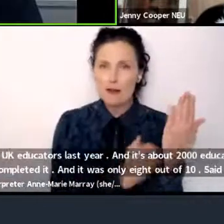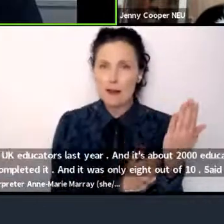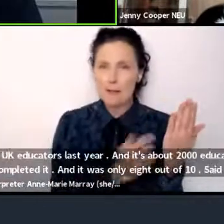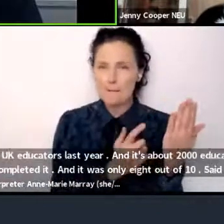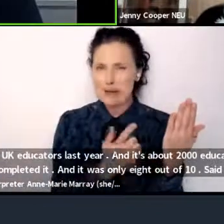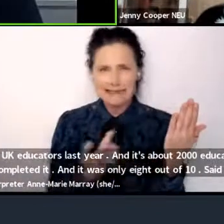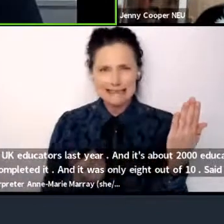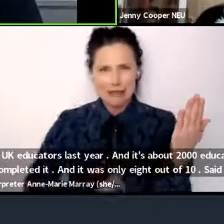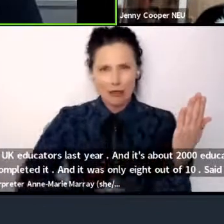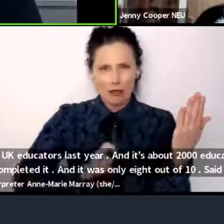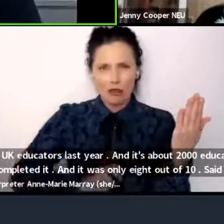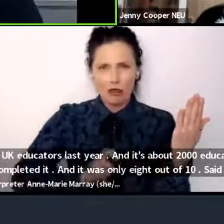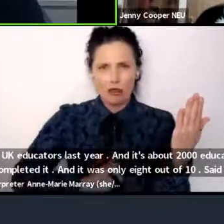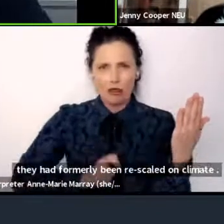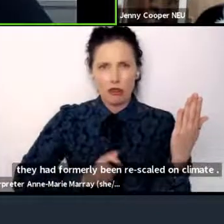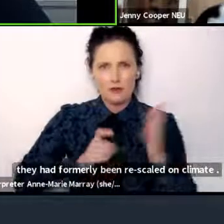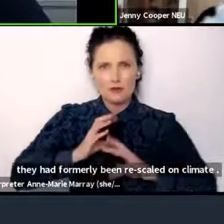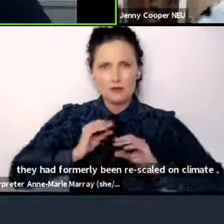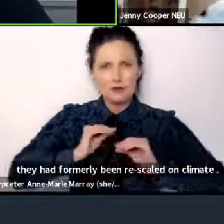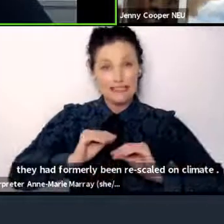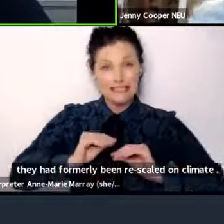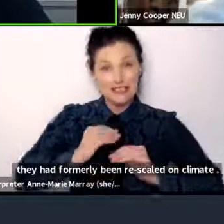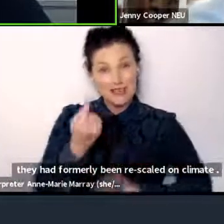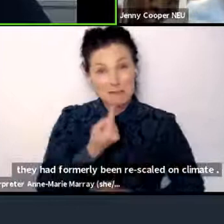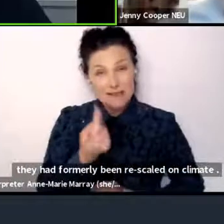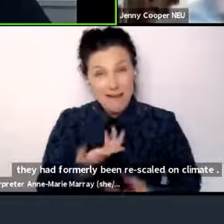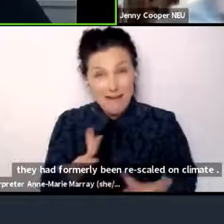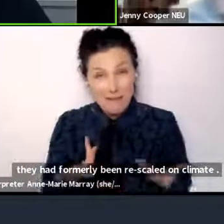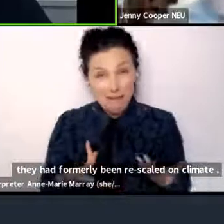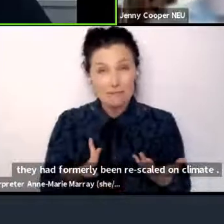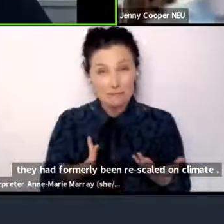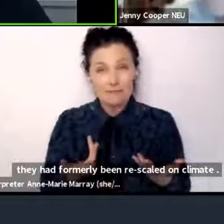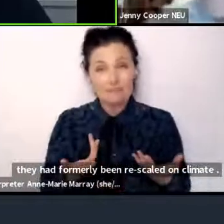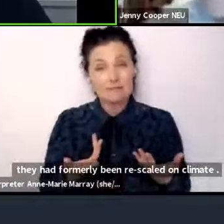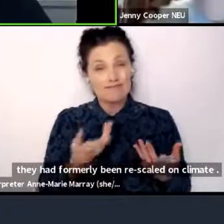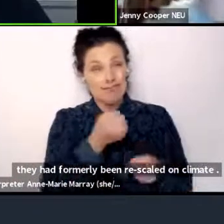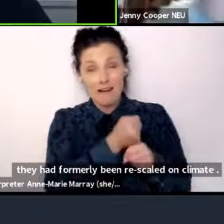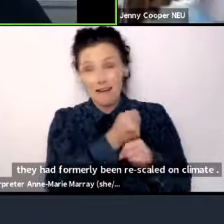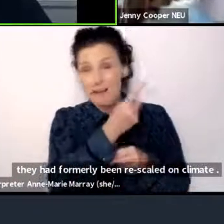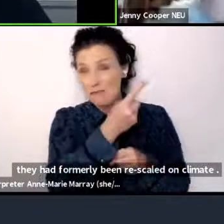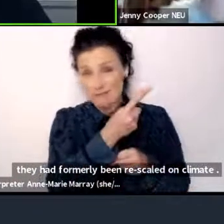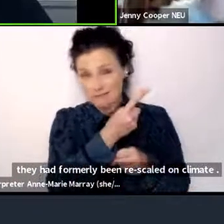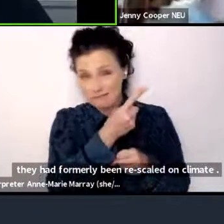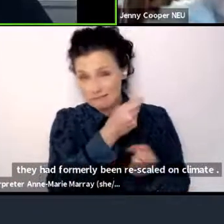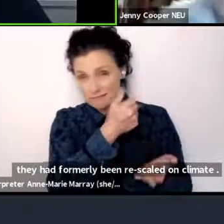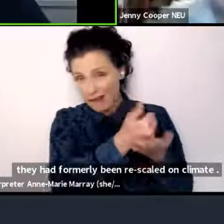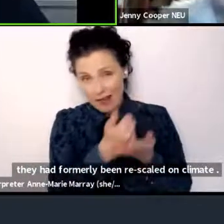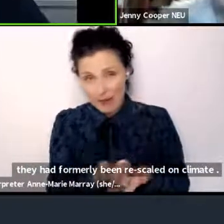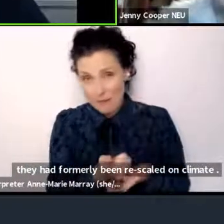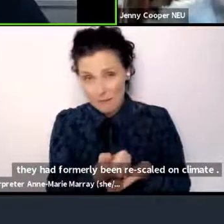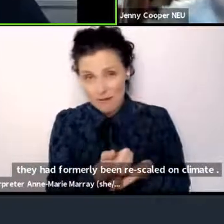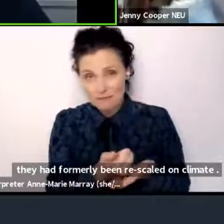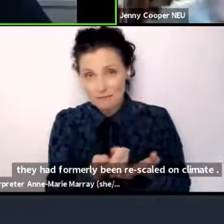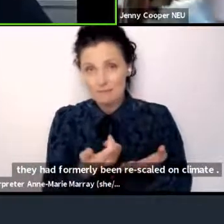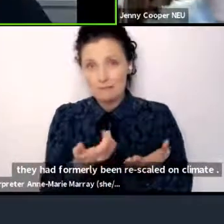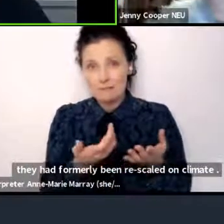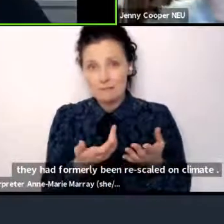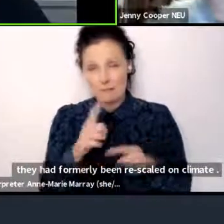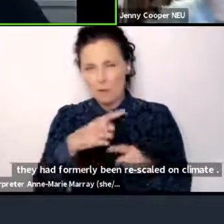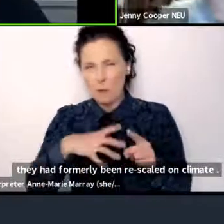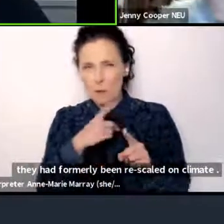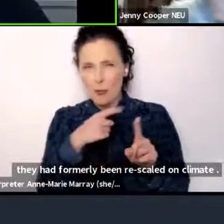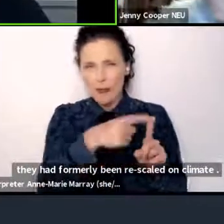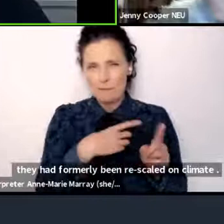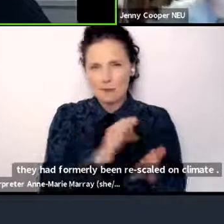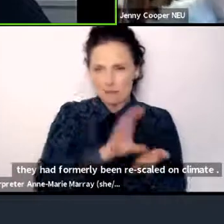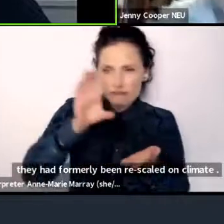confidence to do that. So in the absence of the government doing what we want them to do around Teach the Future, which is to invest a load